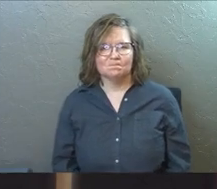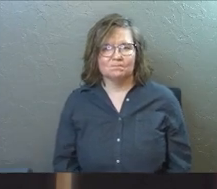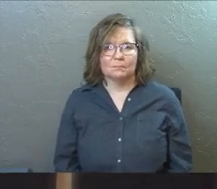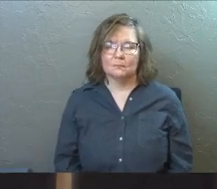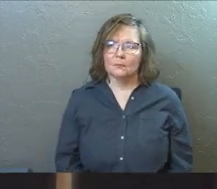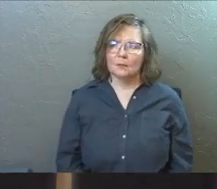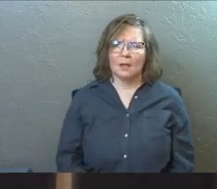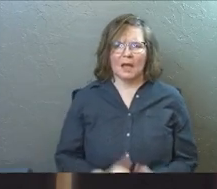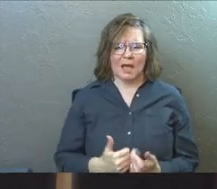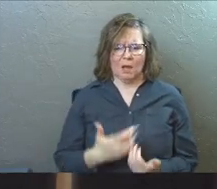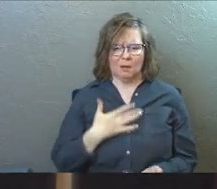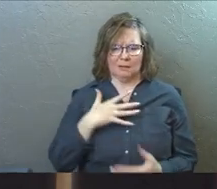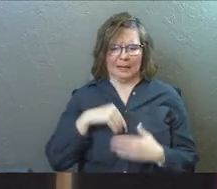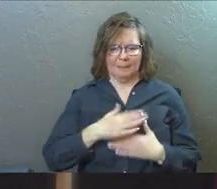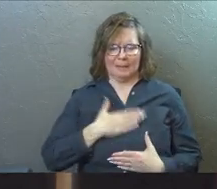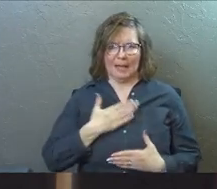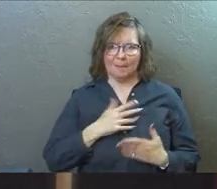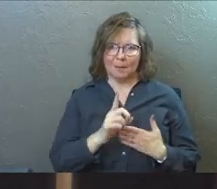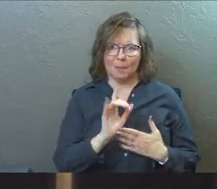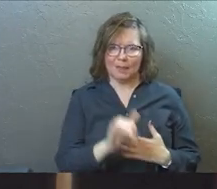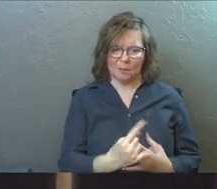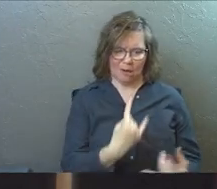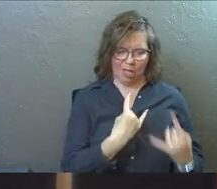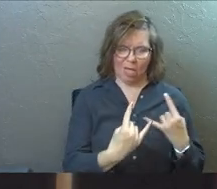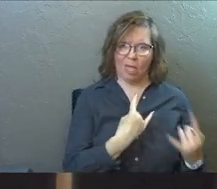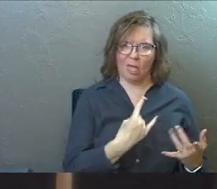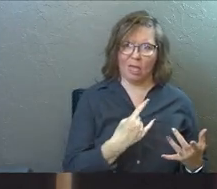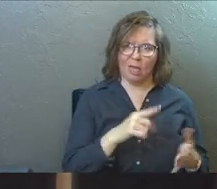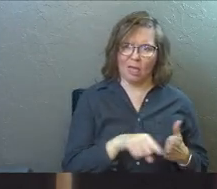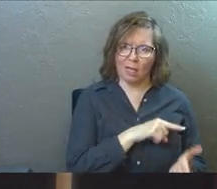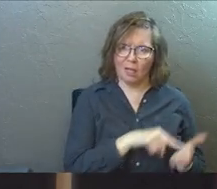How in the world do you leap for joy and be happy in a moment like that?